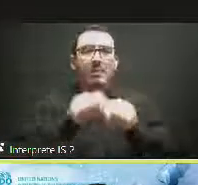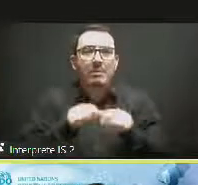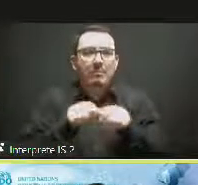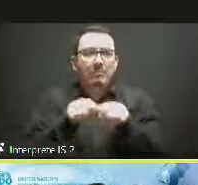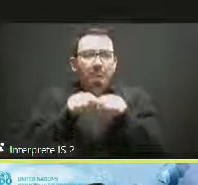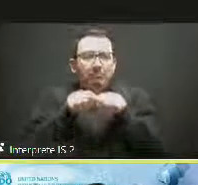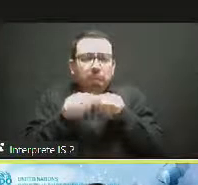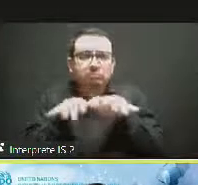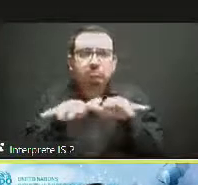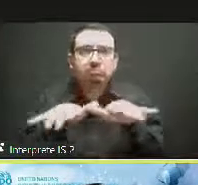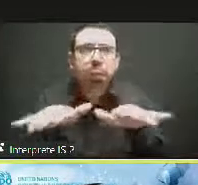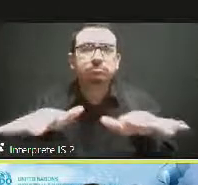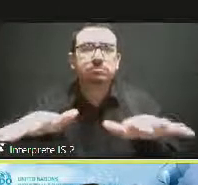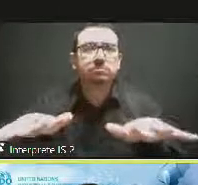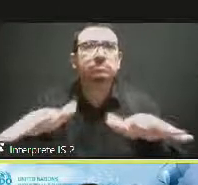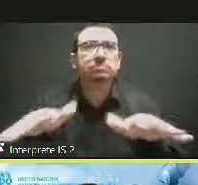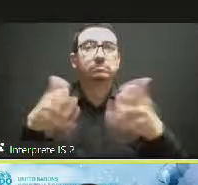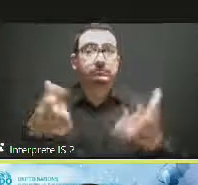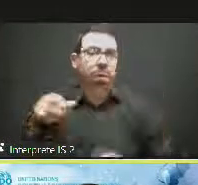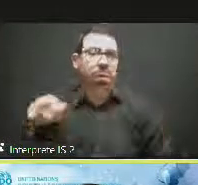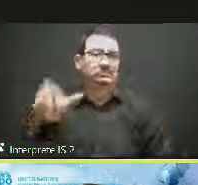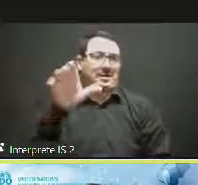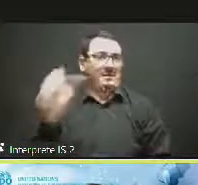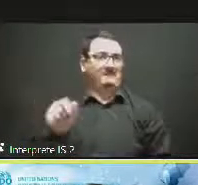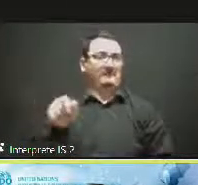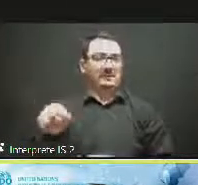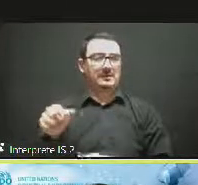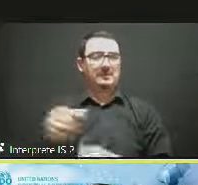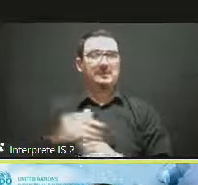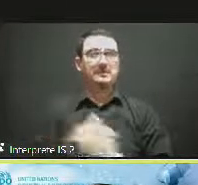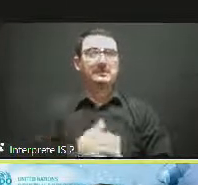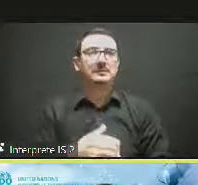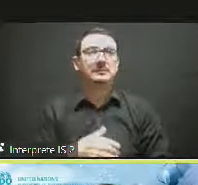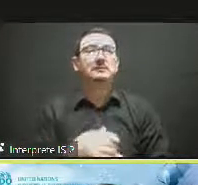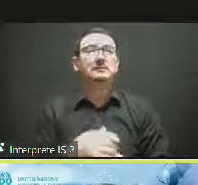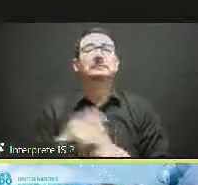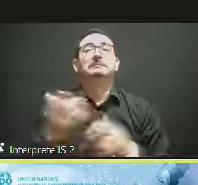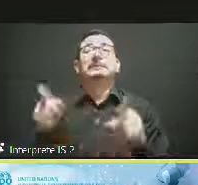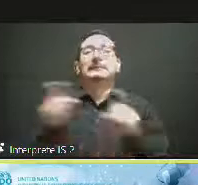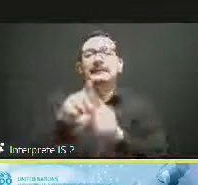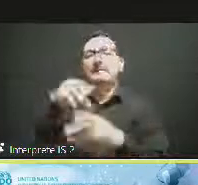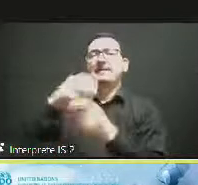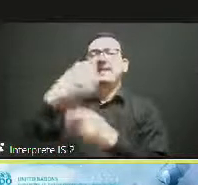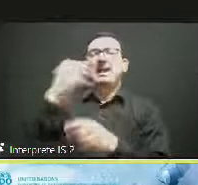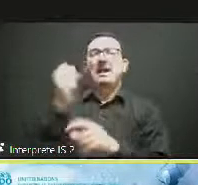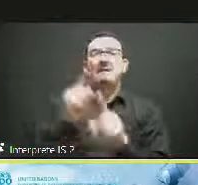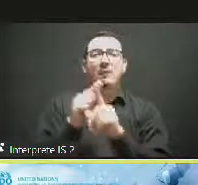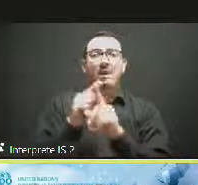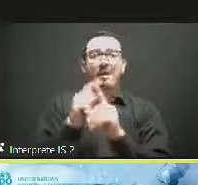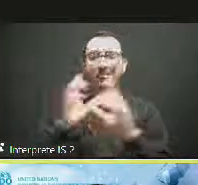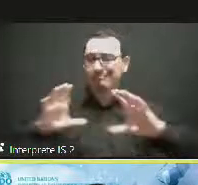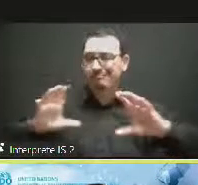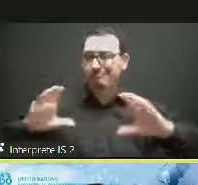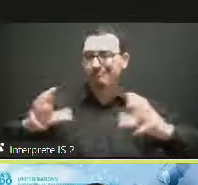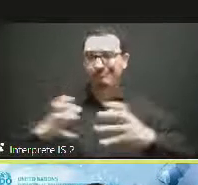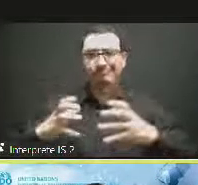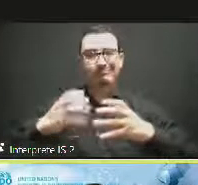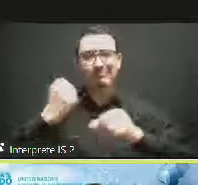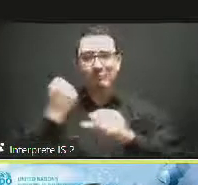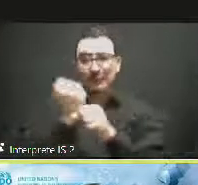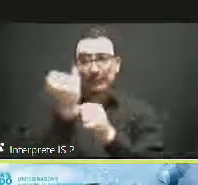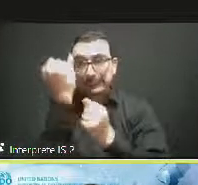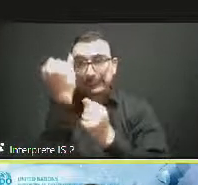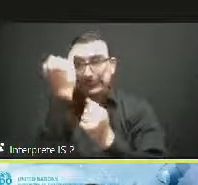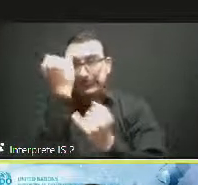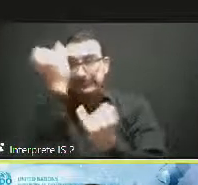and other initiatives for startups, etc. At the same time, there are several challenges, particularly regarding